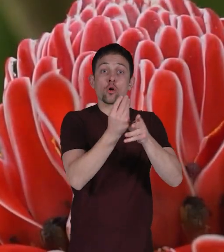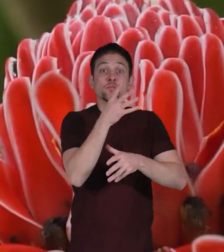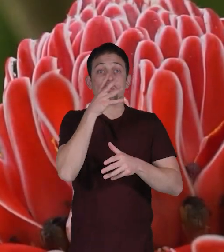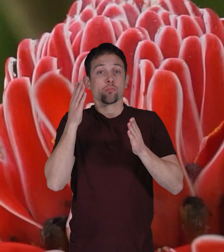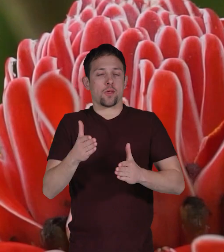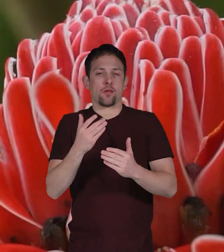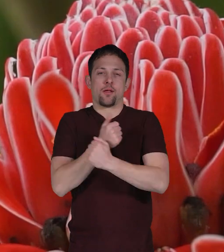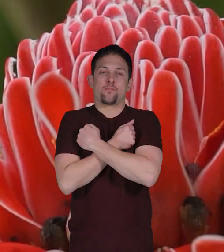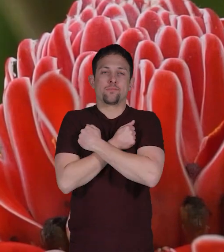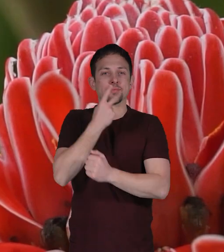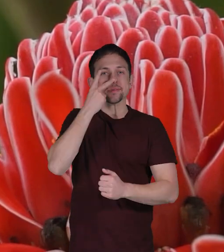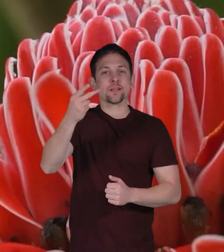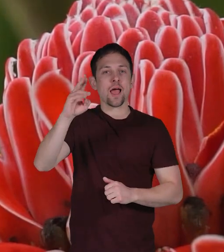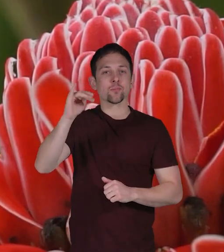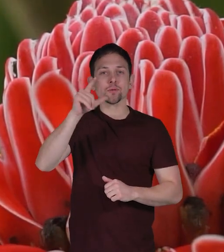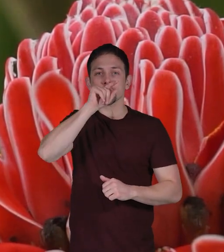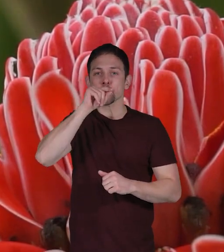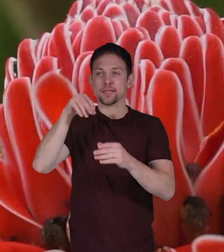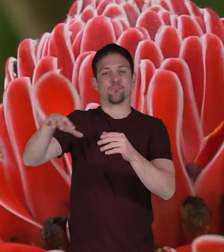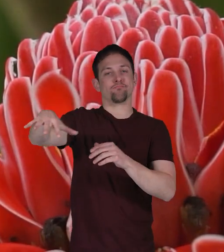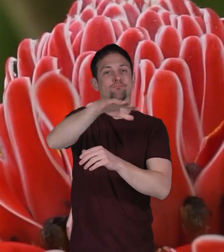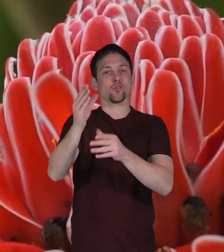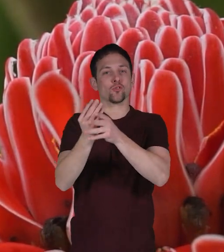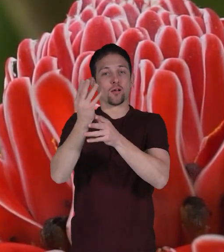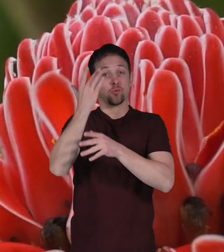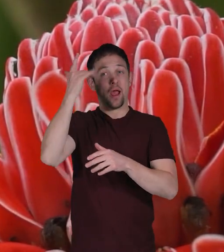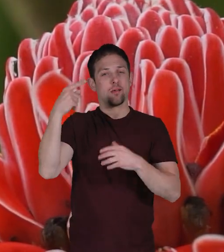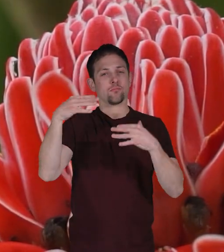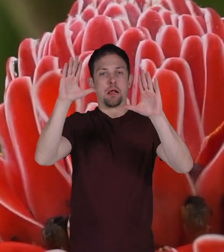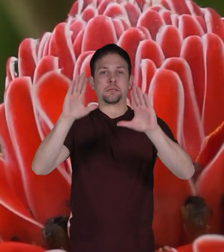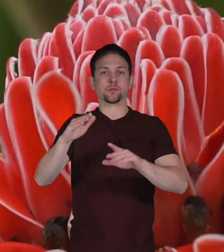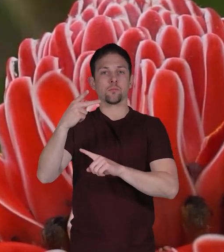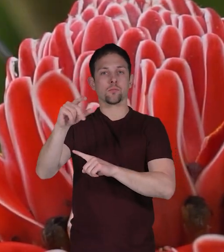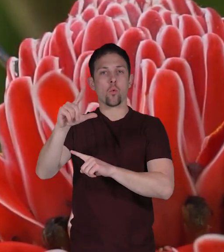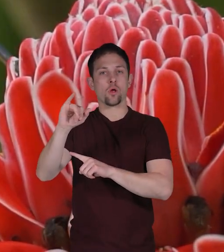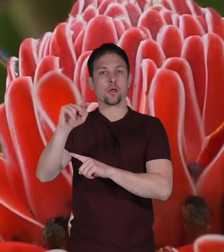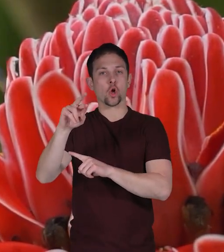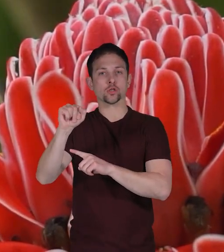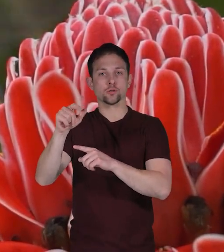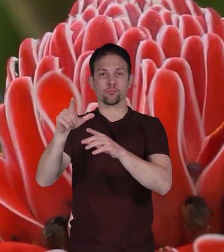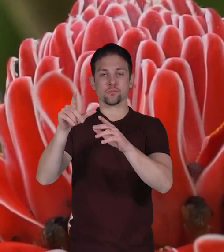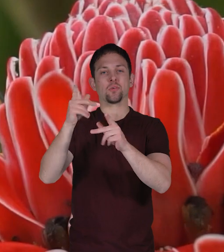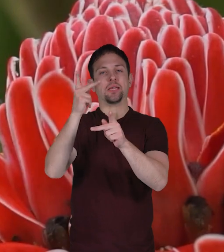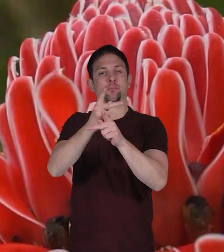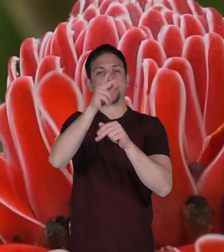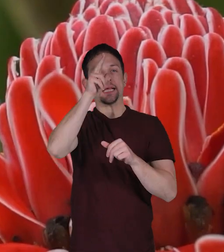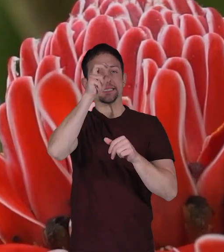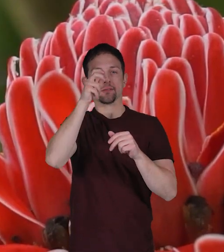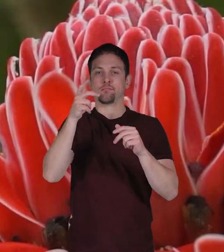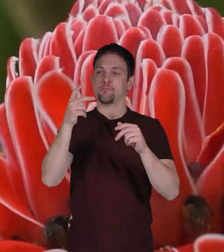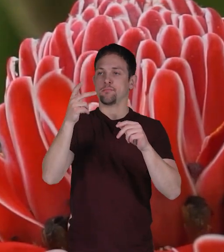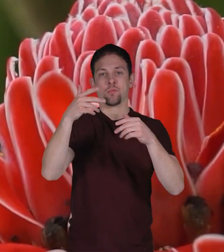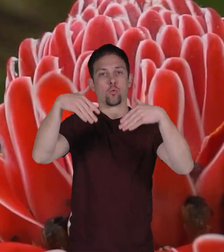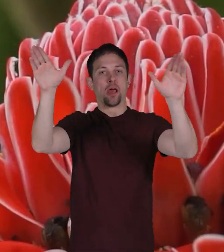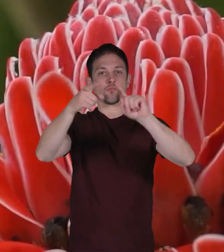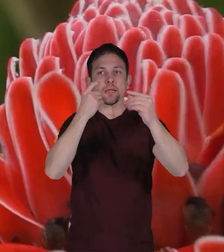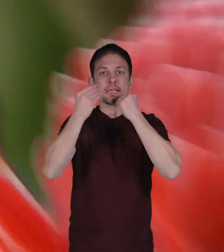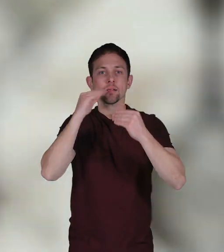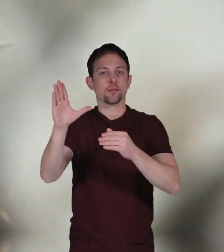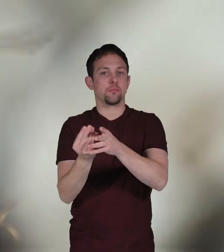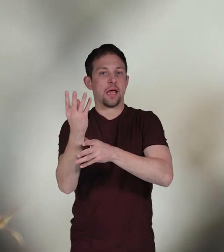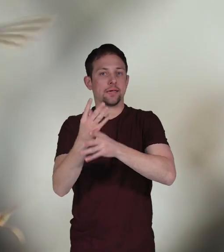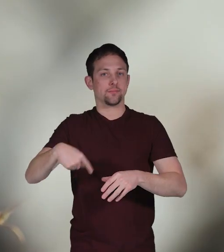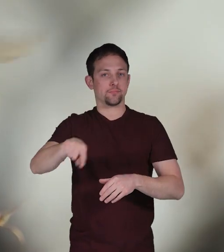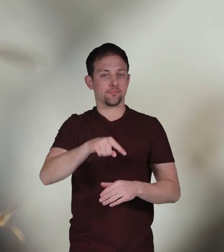love to see hummingbirds around their gardens because they are such excellent pollinators and keep the insect population from eating their plants.